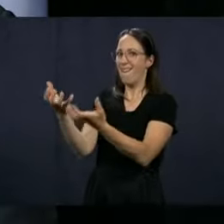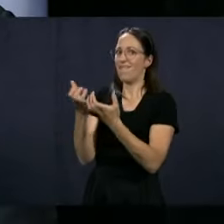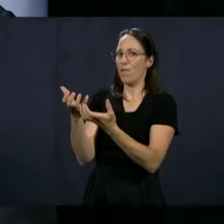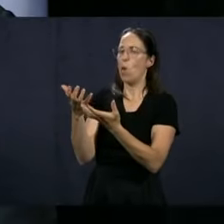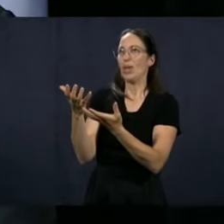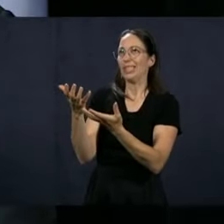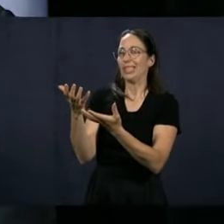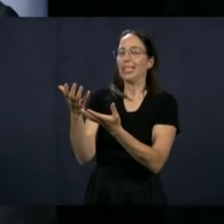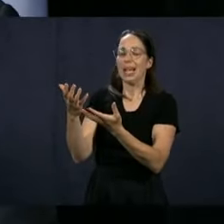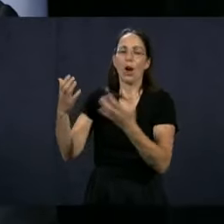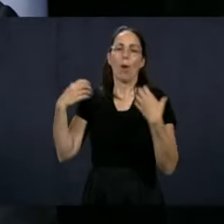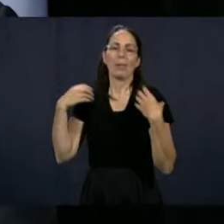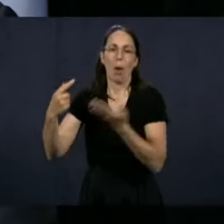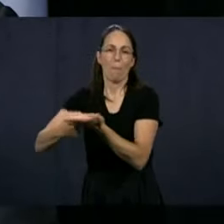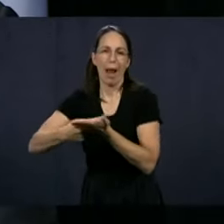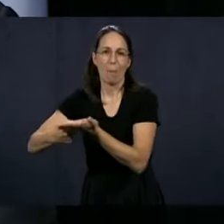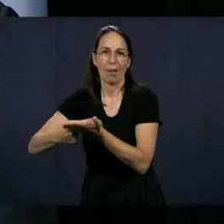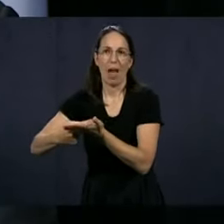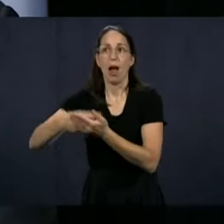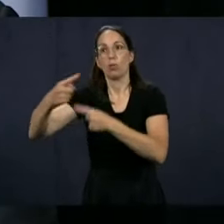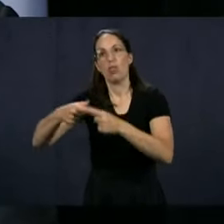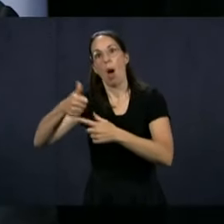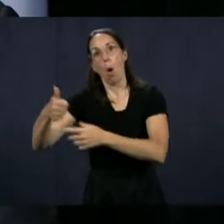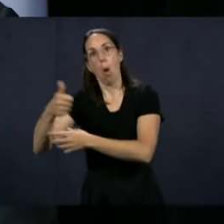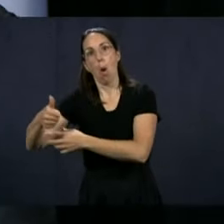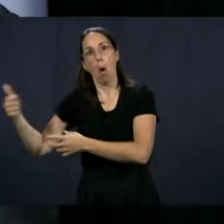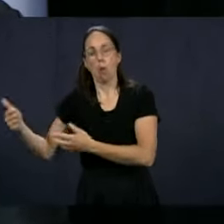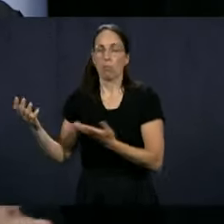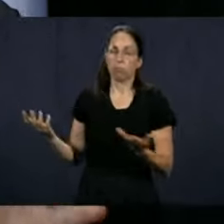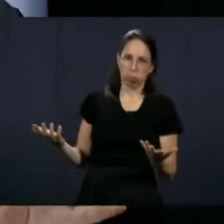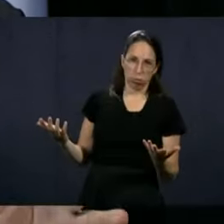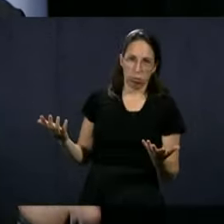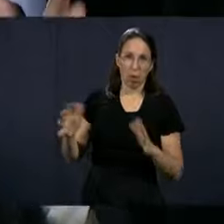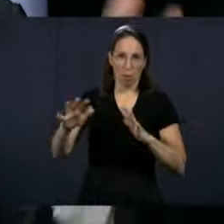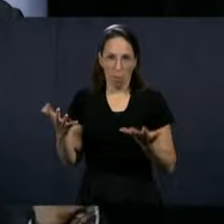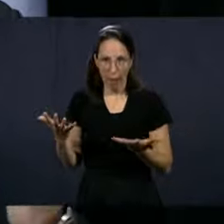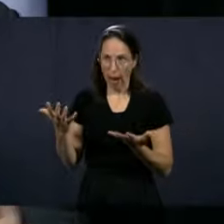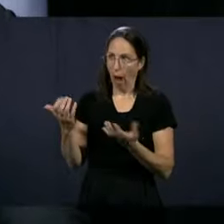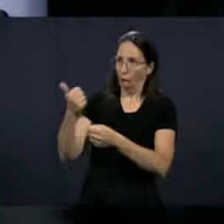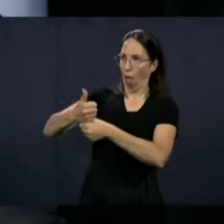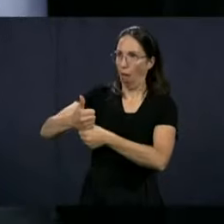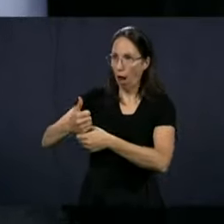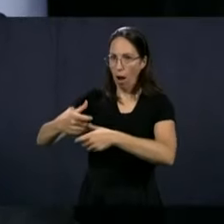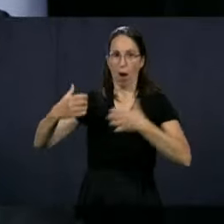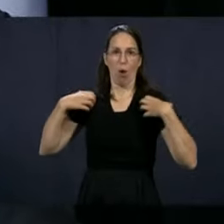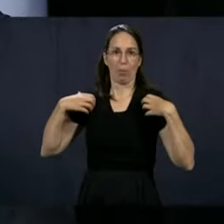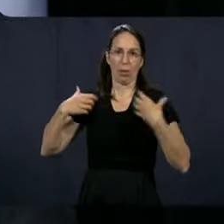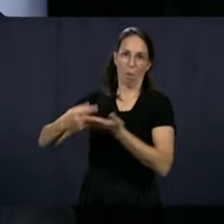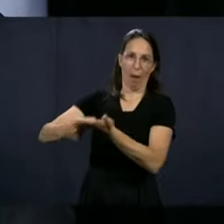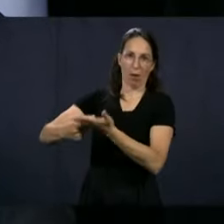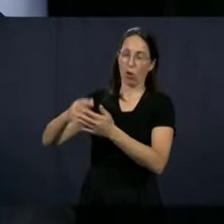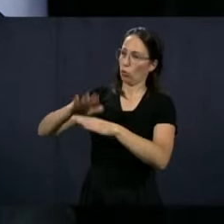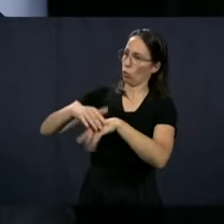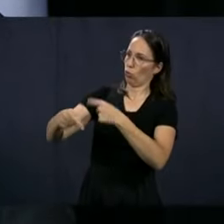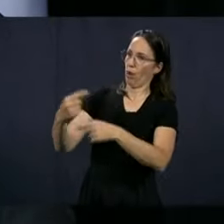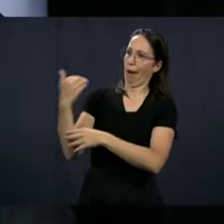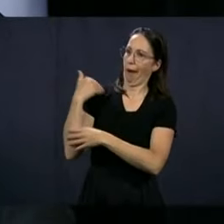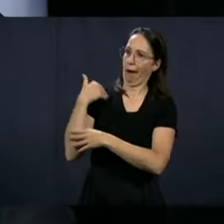on a different subject pretty much every day. At some point, we can't have parliamentary commissions that are on